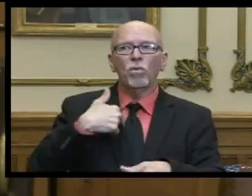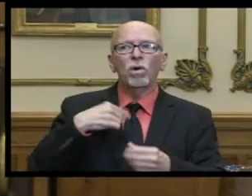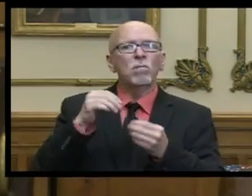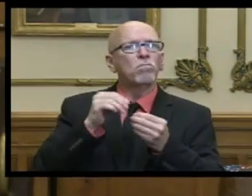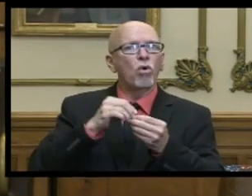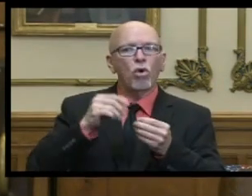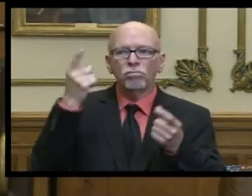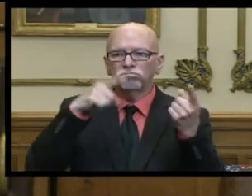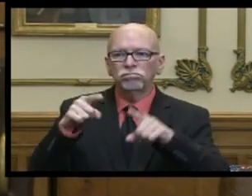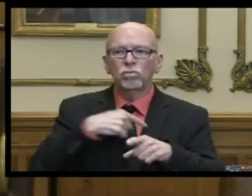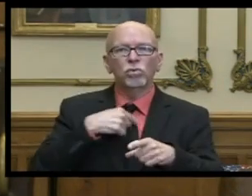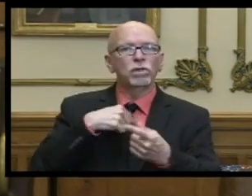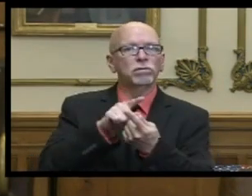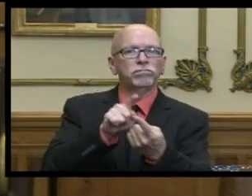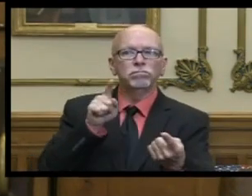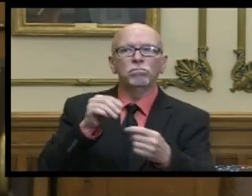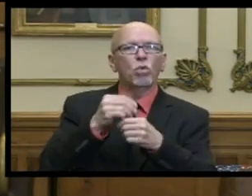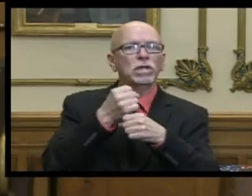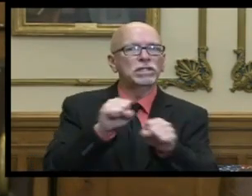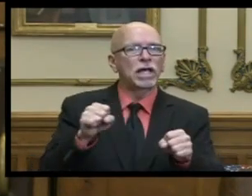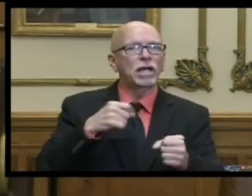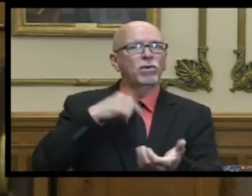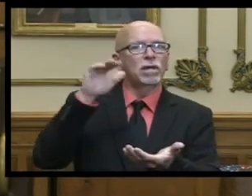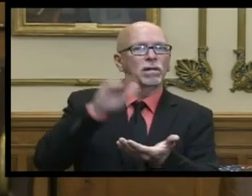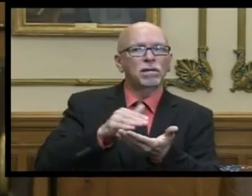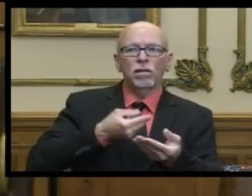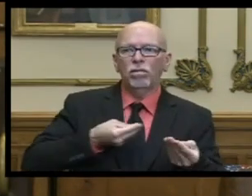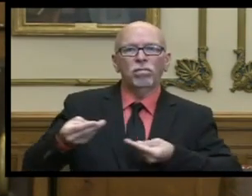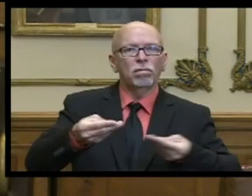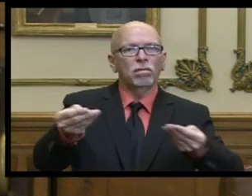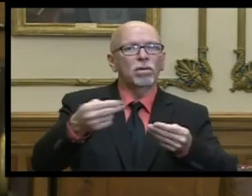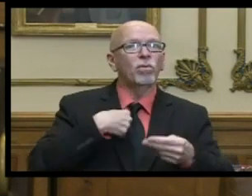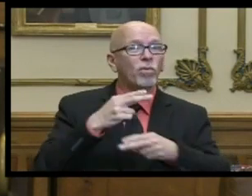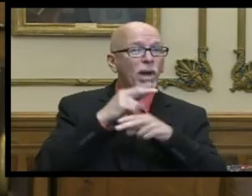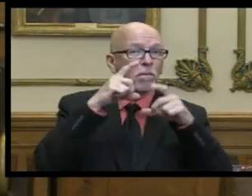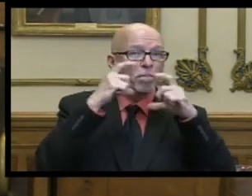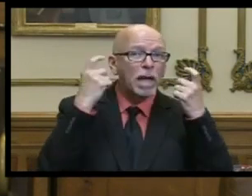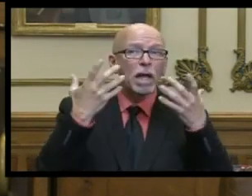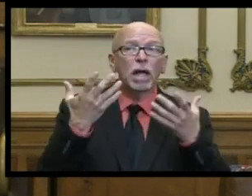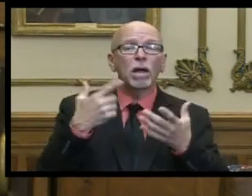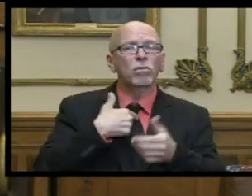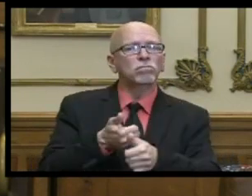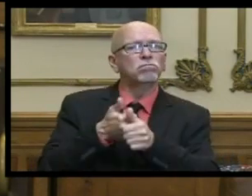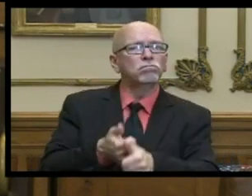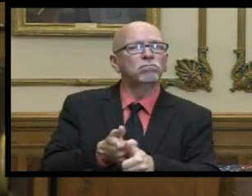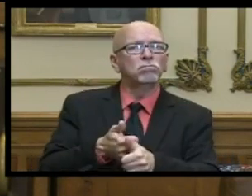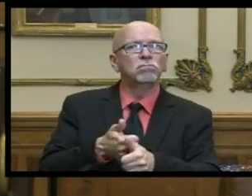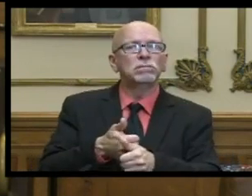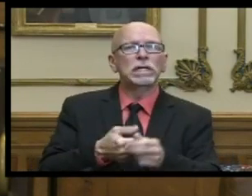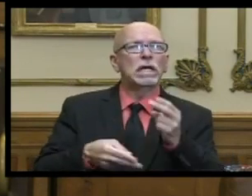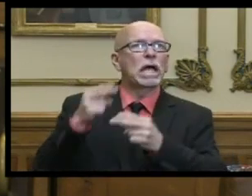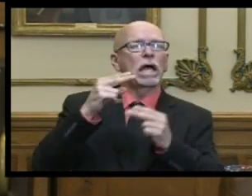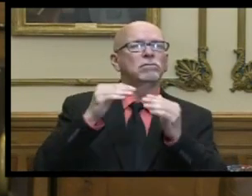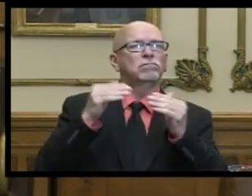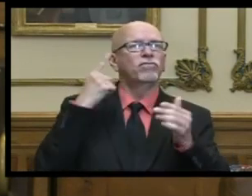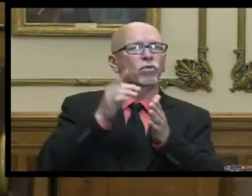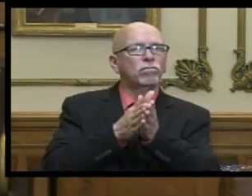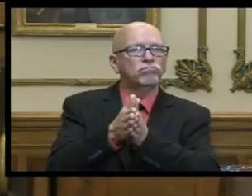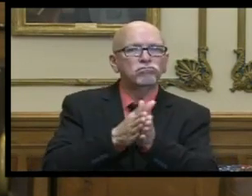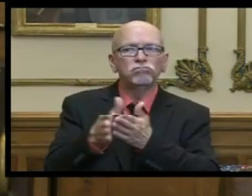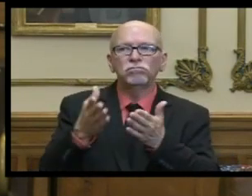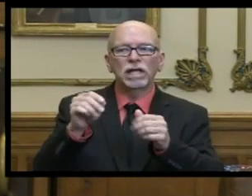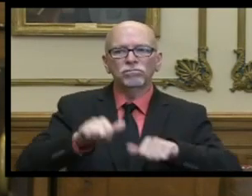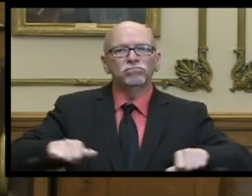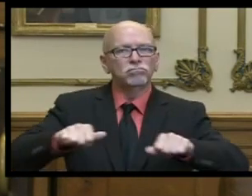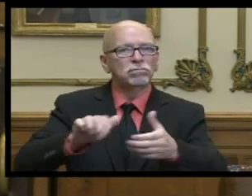engage in social distancing and reduce transmission by wearing masks and adhering to higher standards around hand and